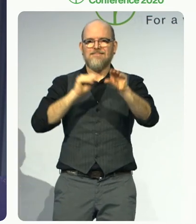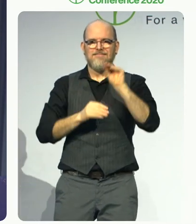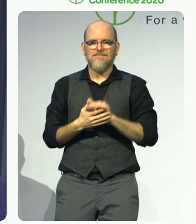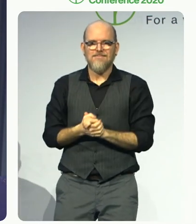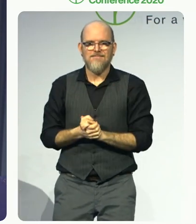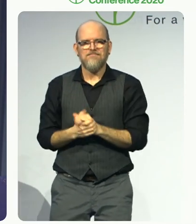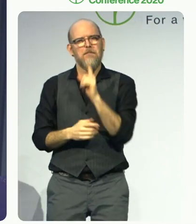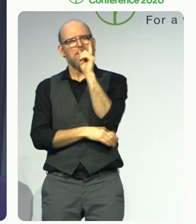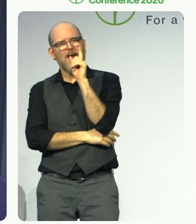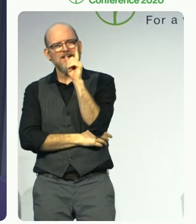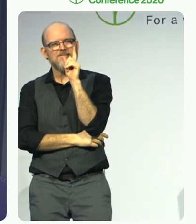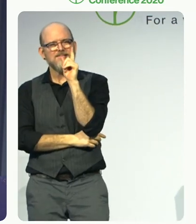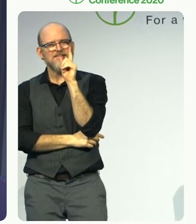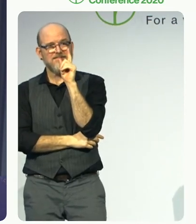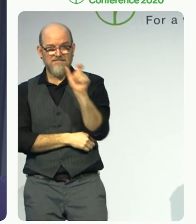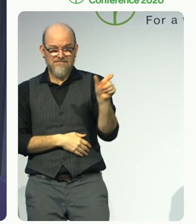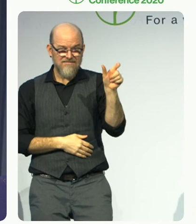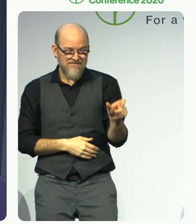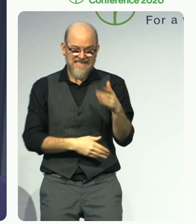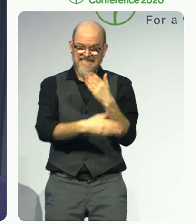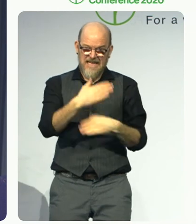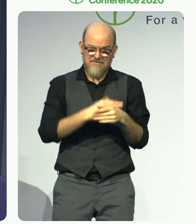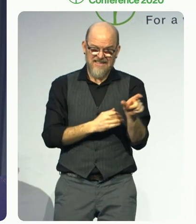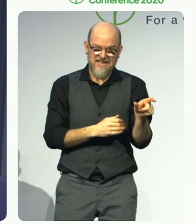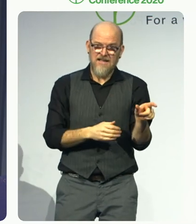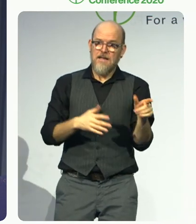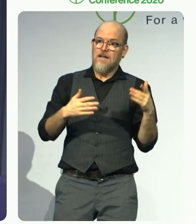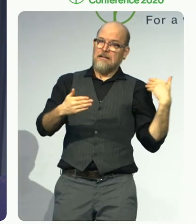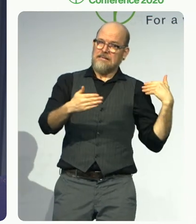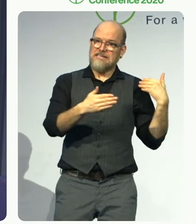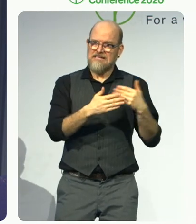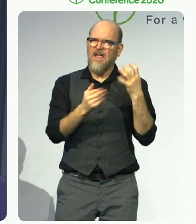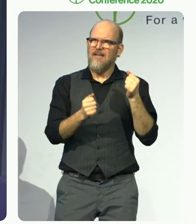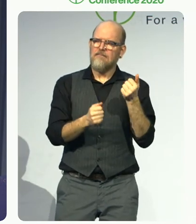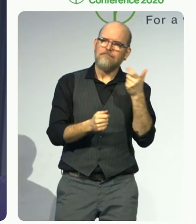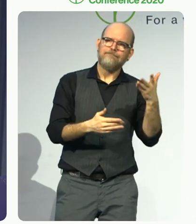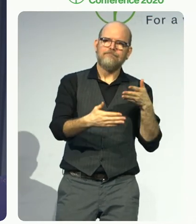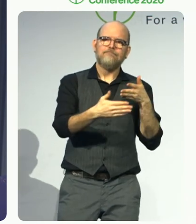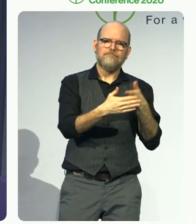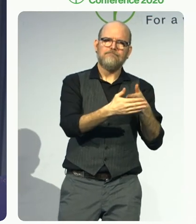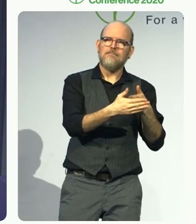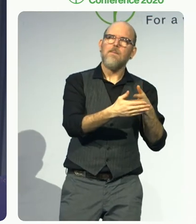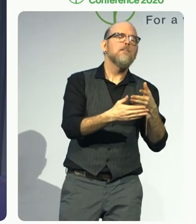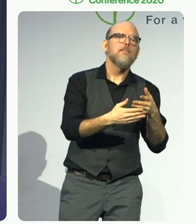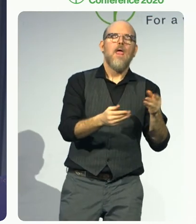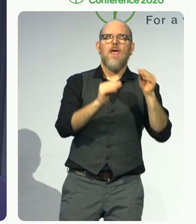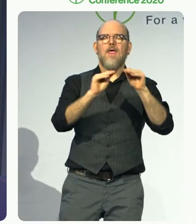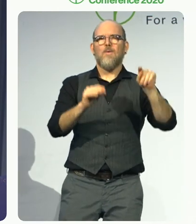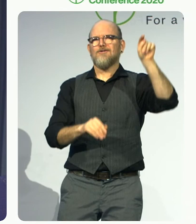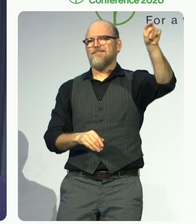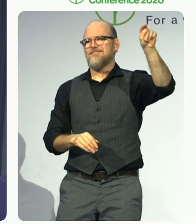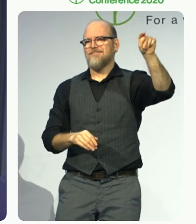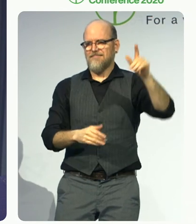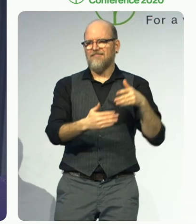system. This is all the more important, as this is the only way to guarantee a basis for them